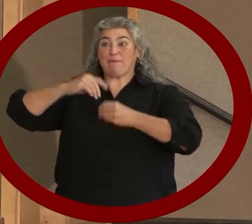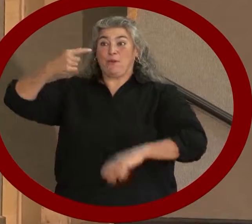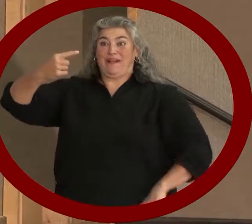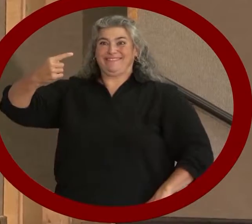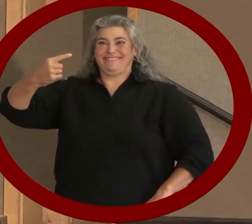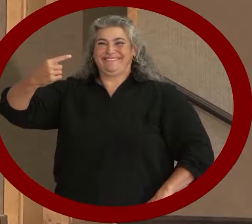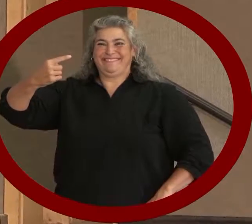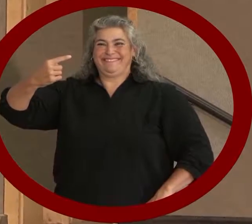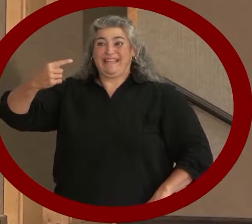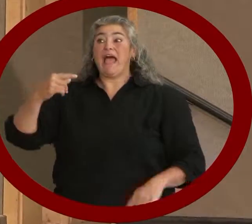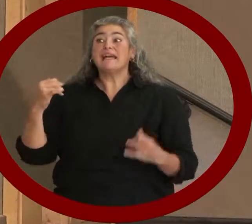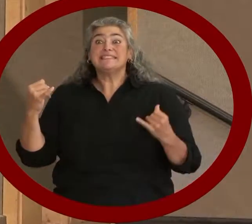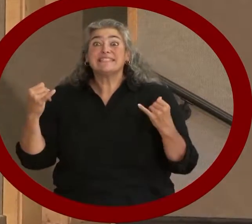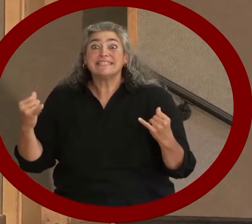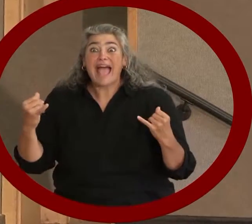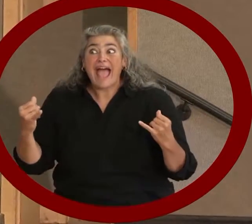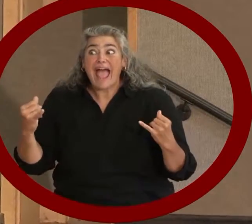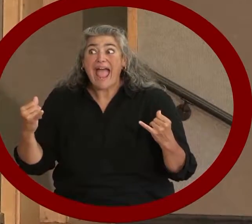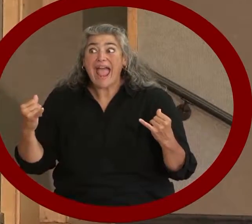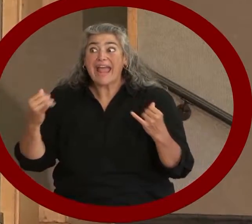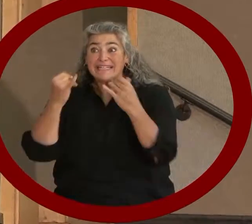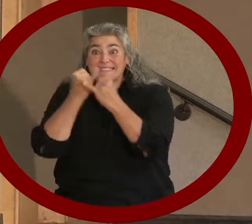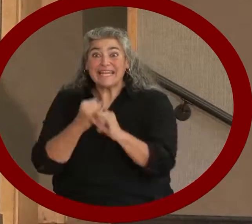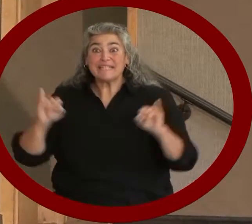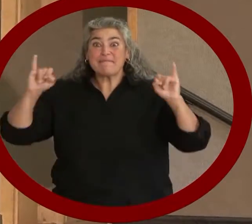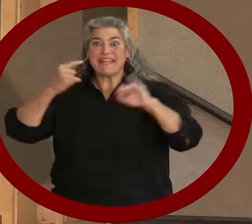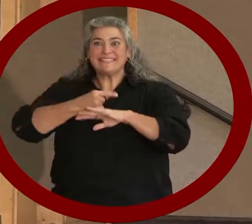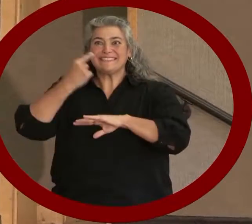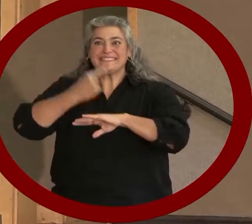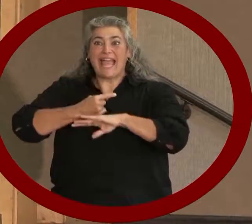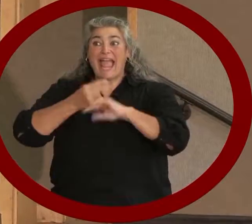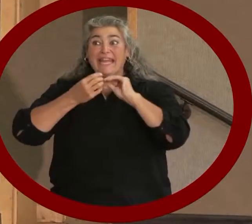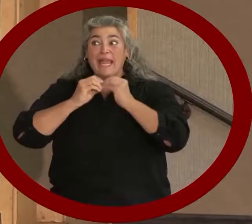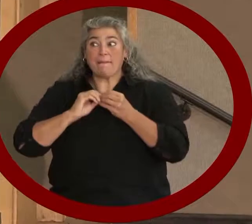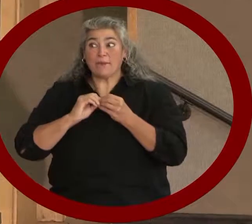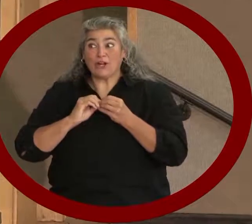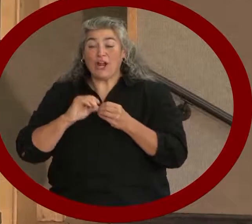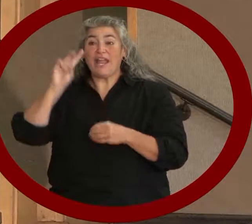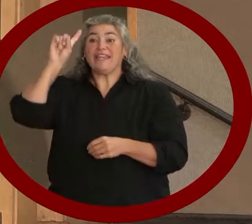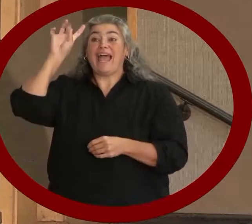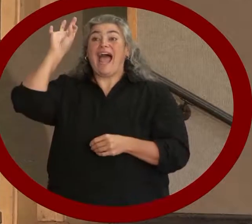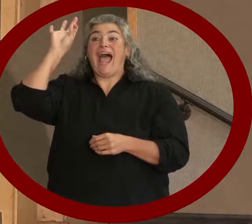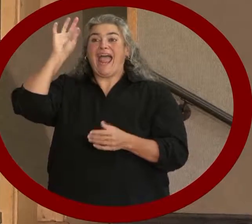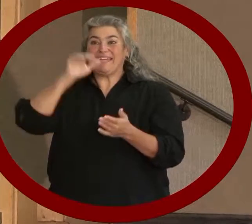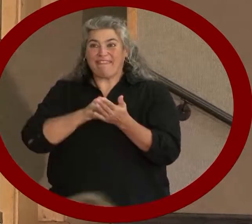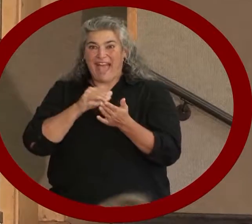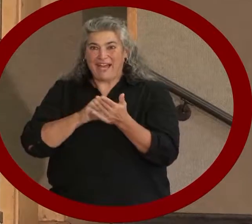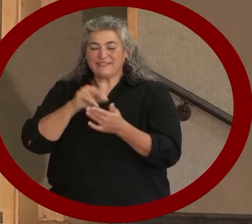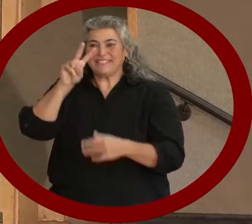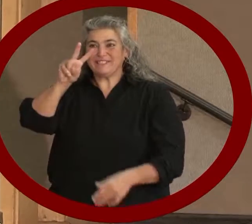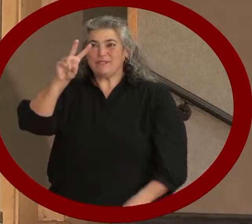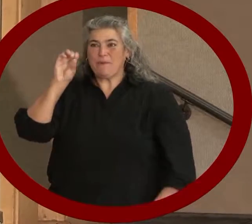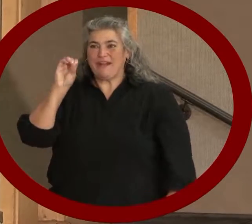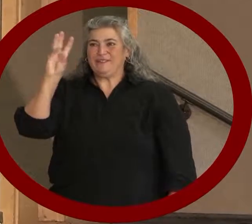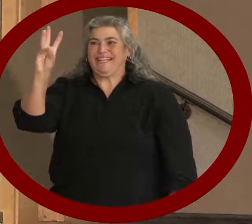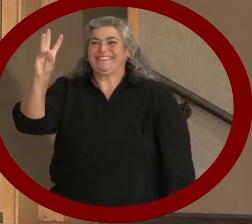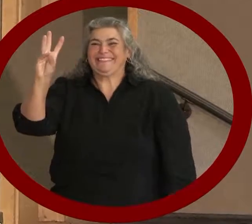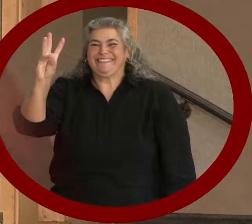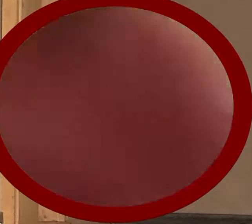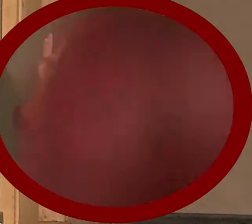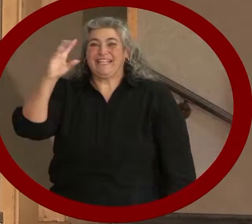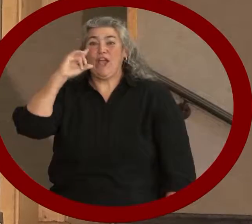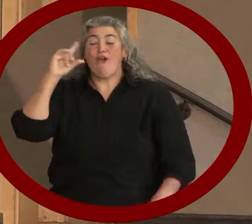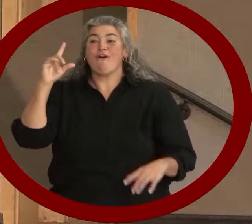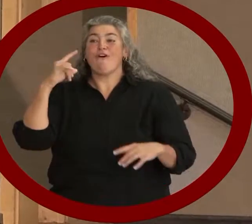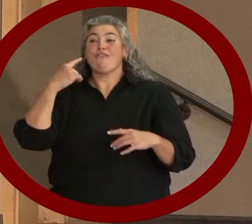Independence Day number 9,206 for the largest minority group